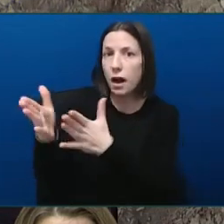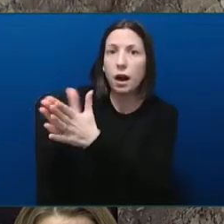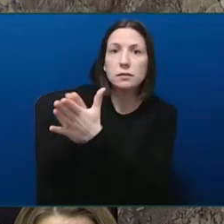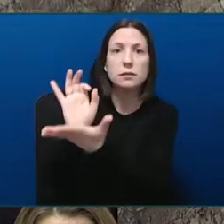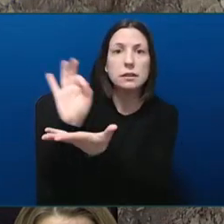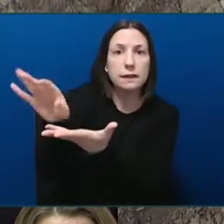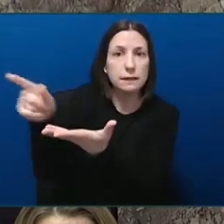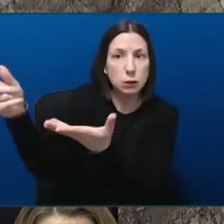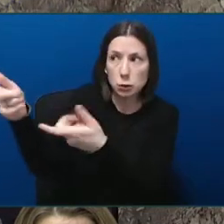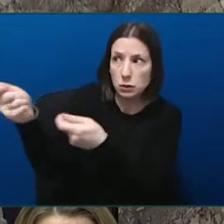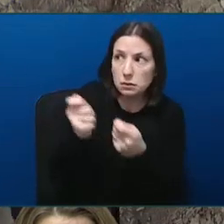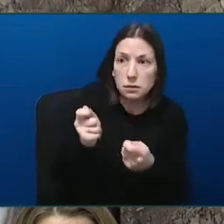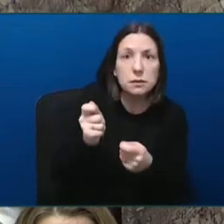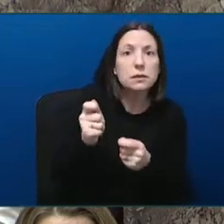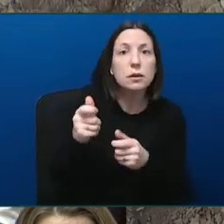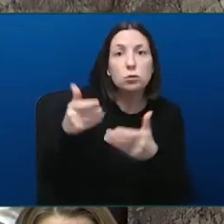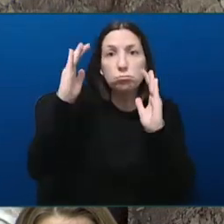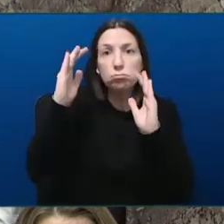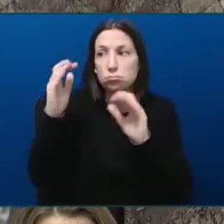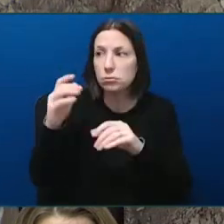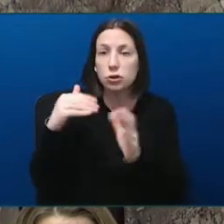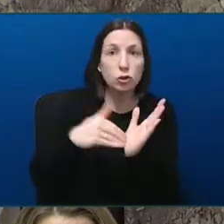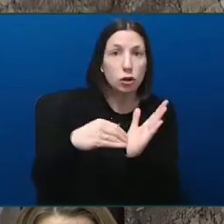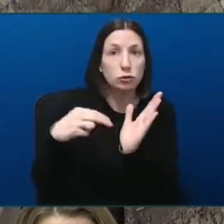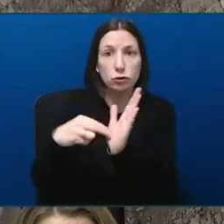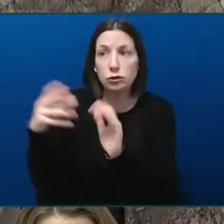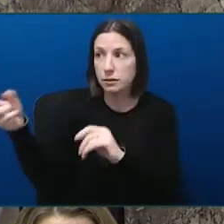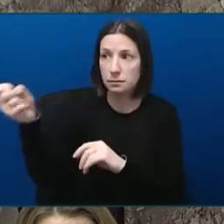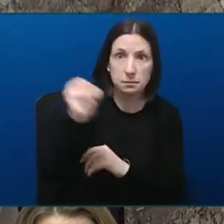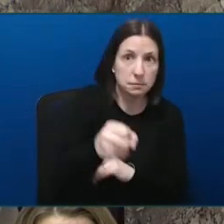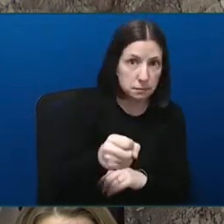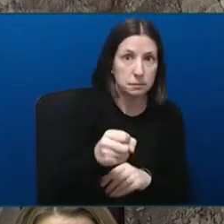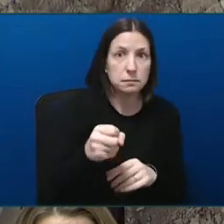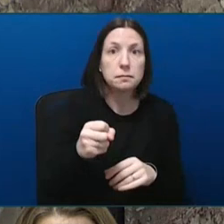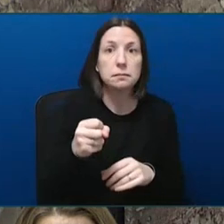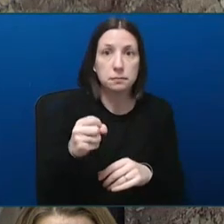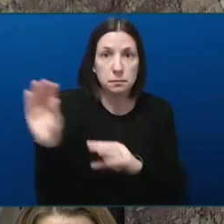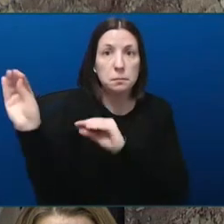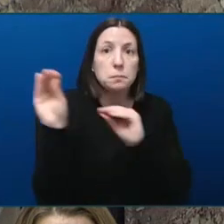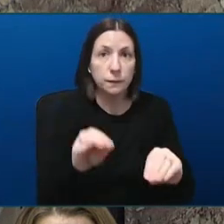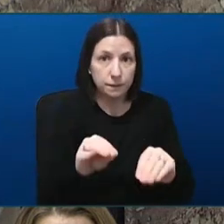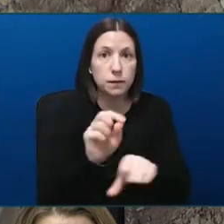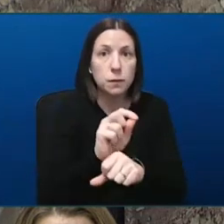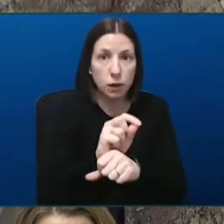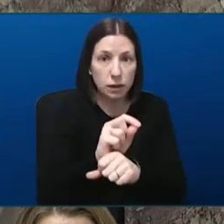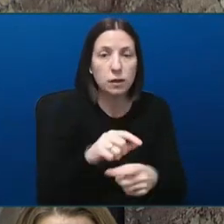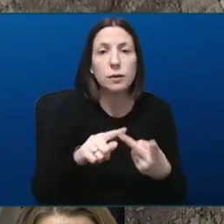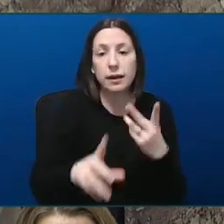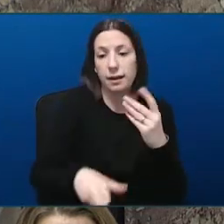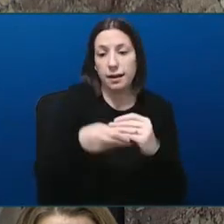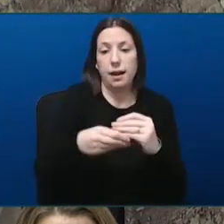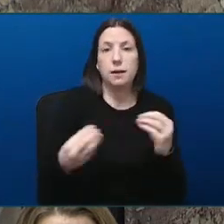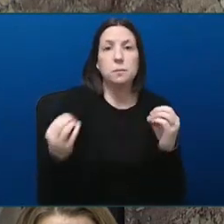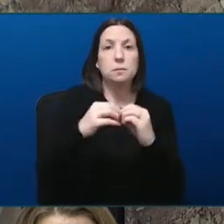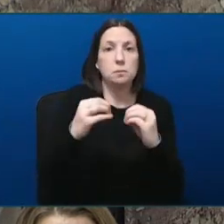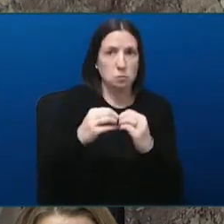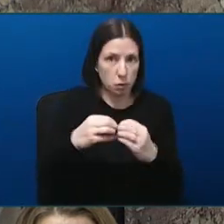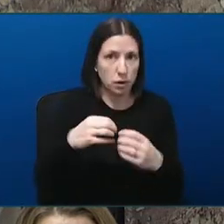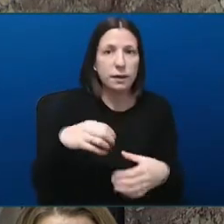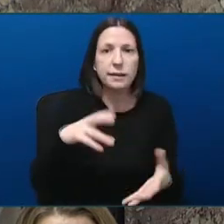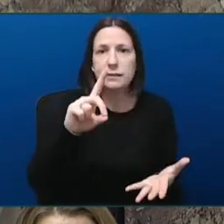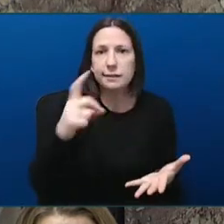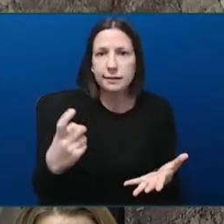doctors to the region. Additional, Honourable Speaker, diagnostic care in the region, Honourable Speaker. Supports to